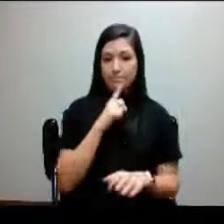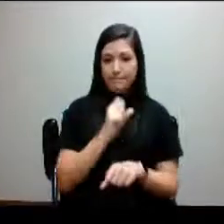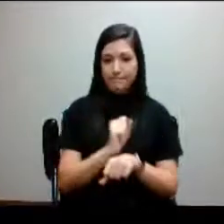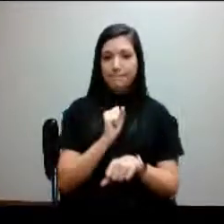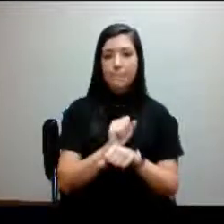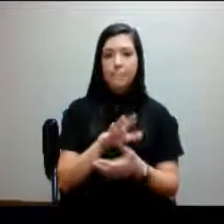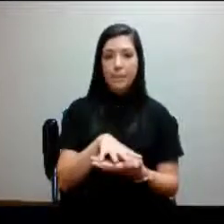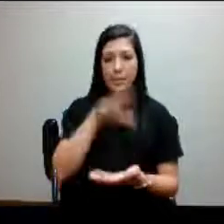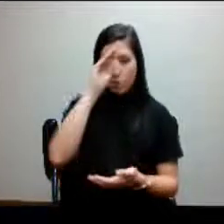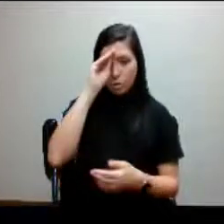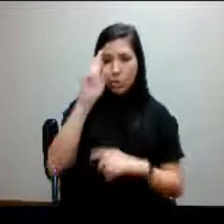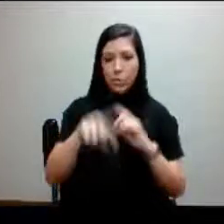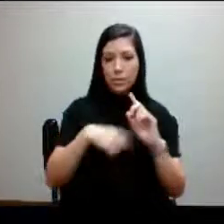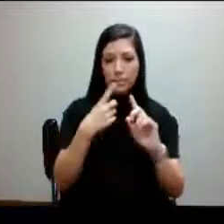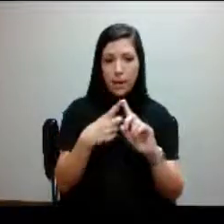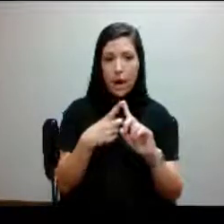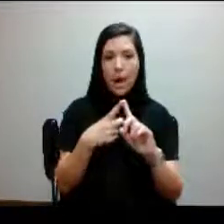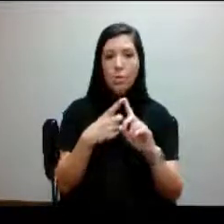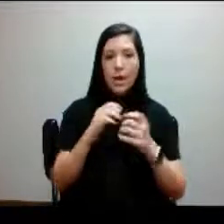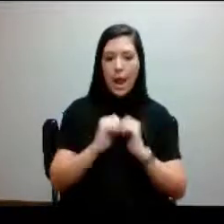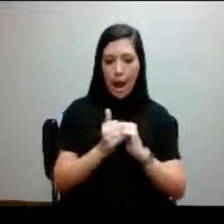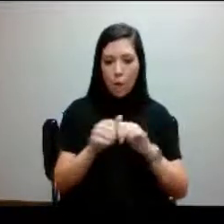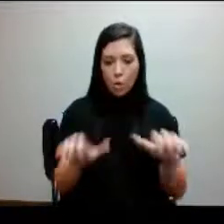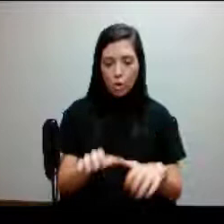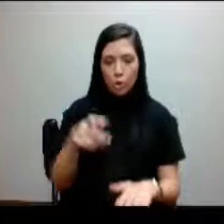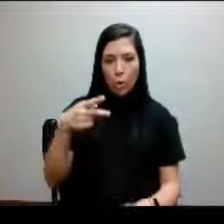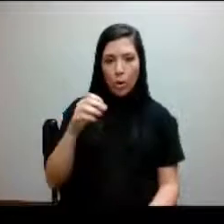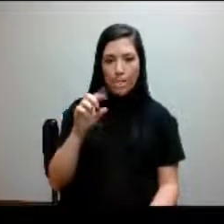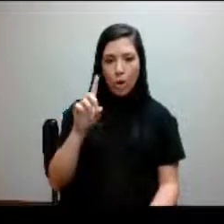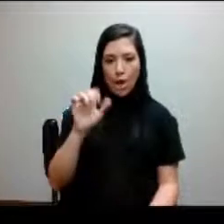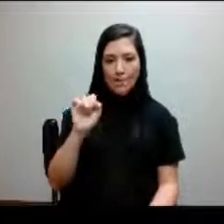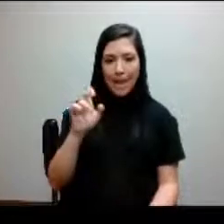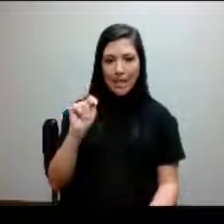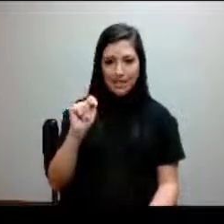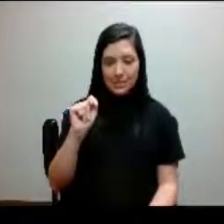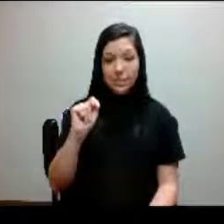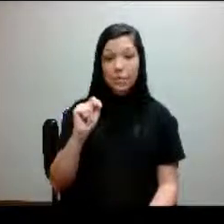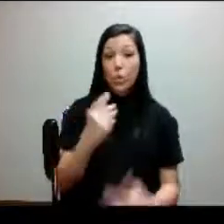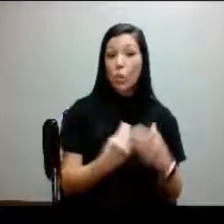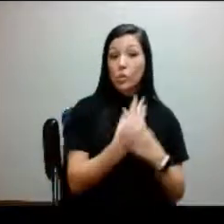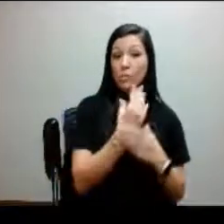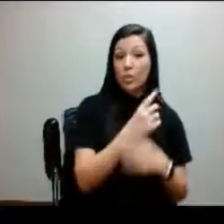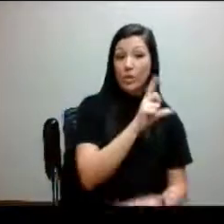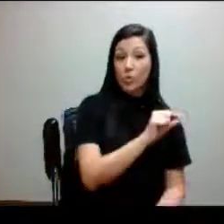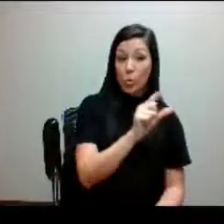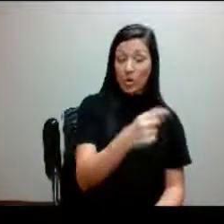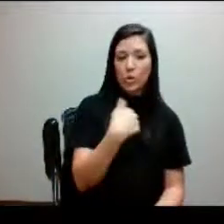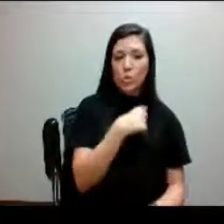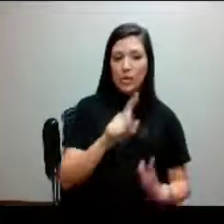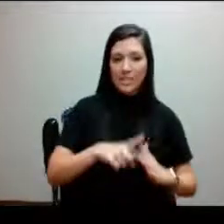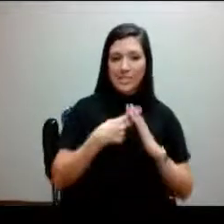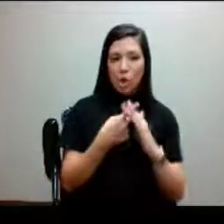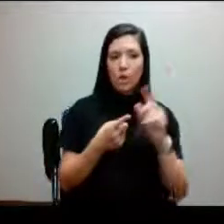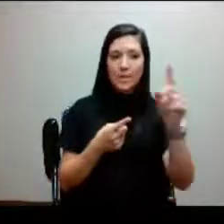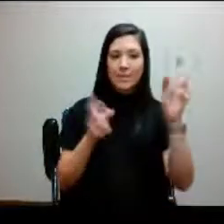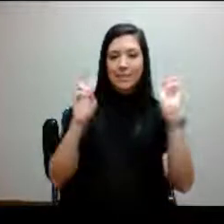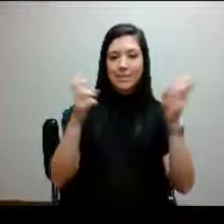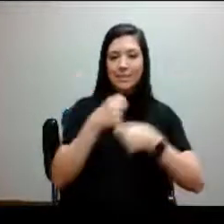about doing a podcast. And so in the spring of 2020, we launched Making Sense of Diversity.